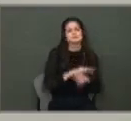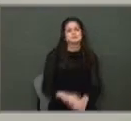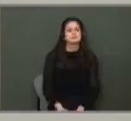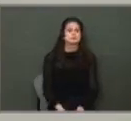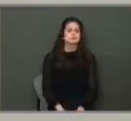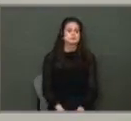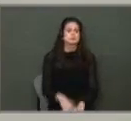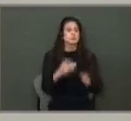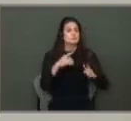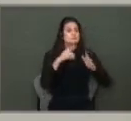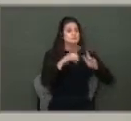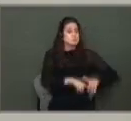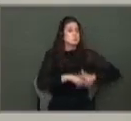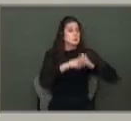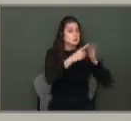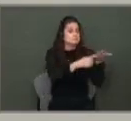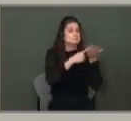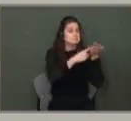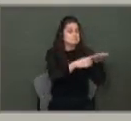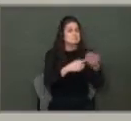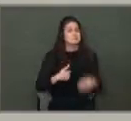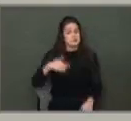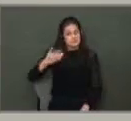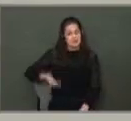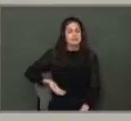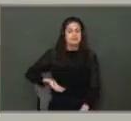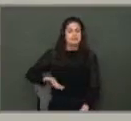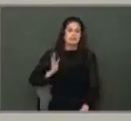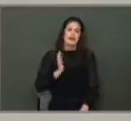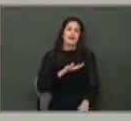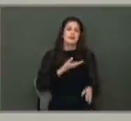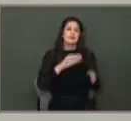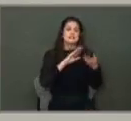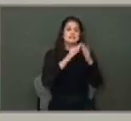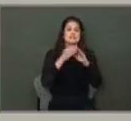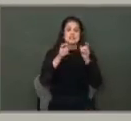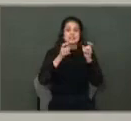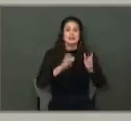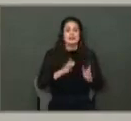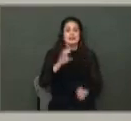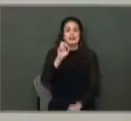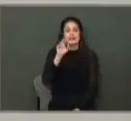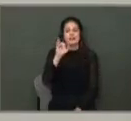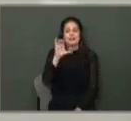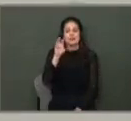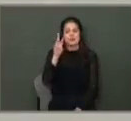And with that, we'll get the discussion started. I'll invite our city manager, Eric Walsh up.